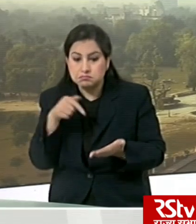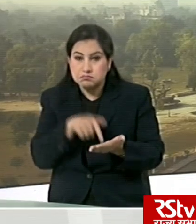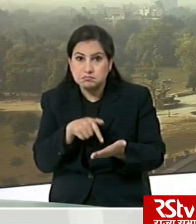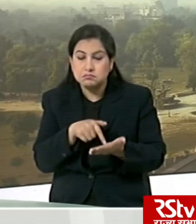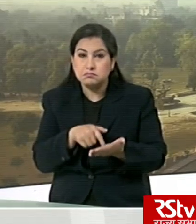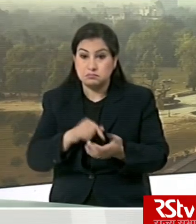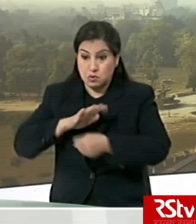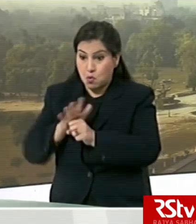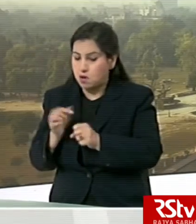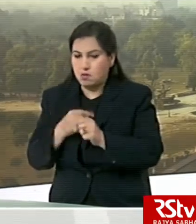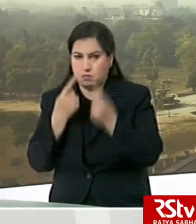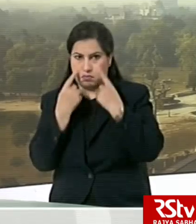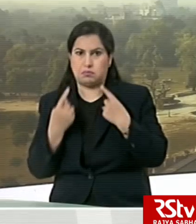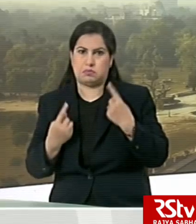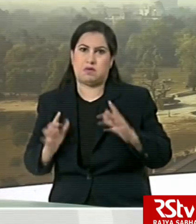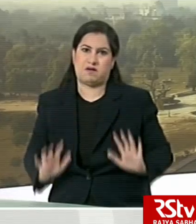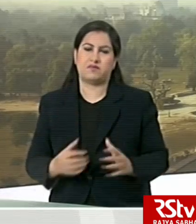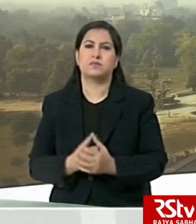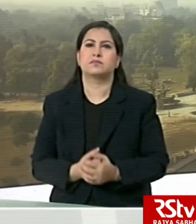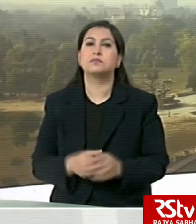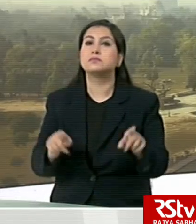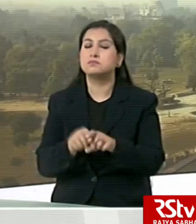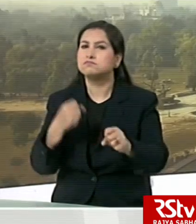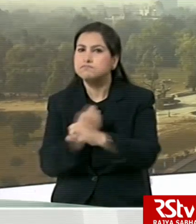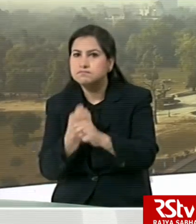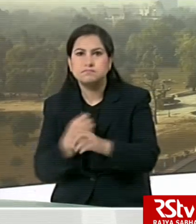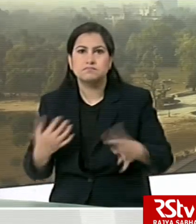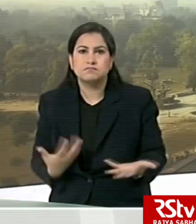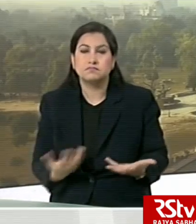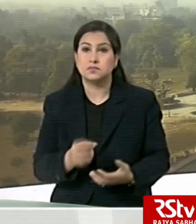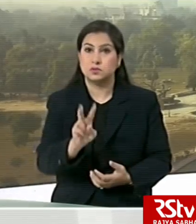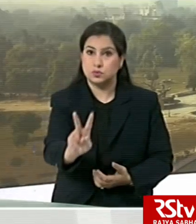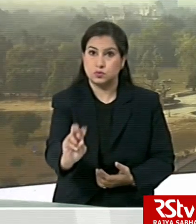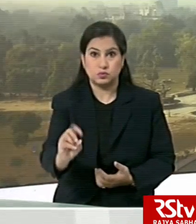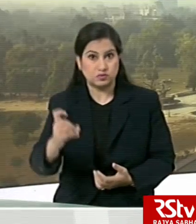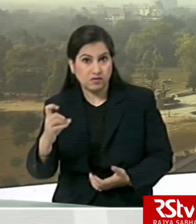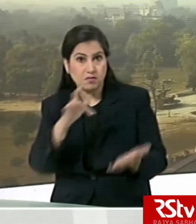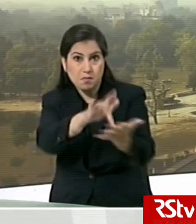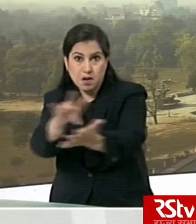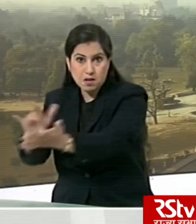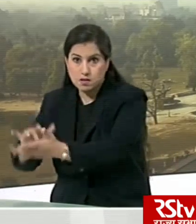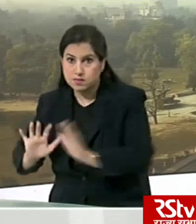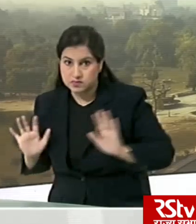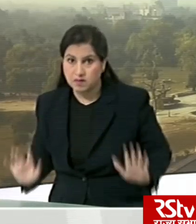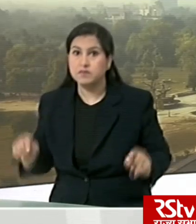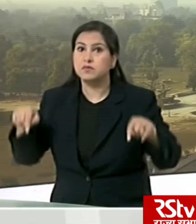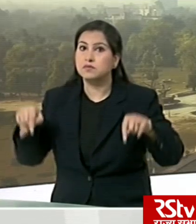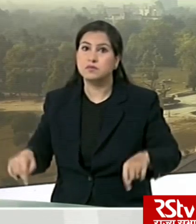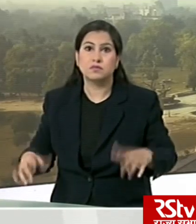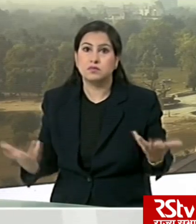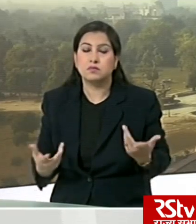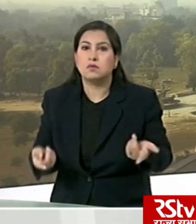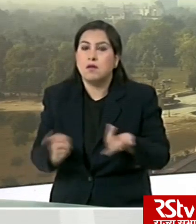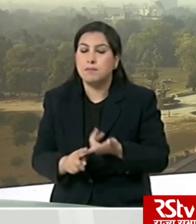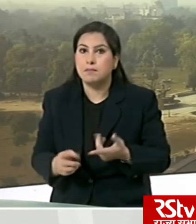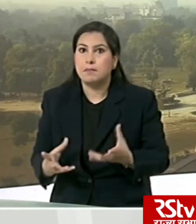from coronavirus. And efforts in the non-spot 207 districts, that is, is to see that they do